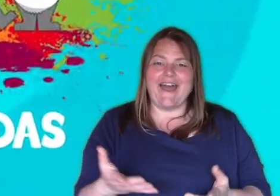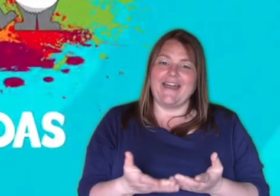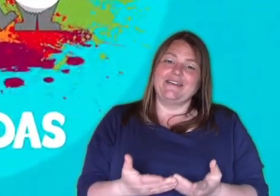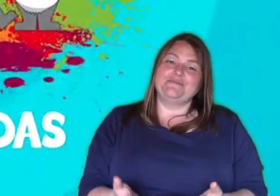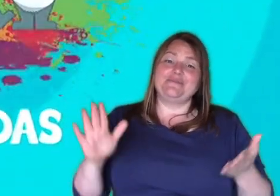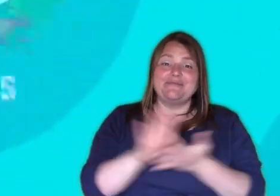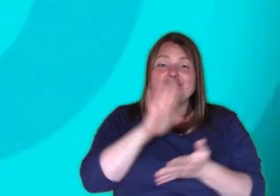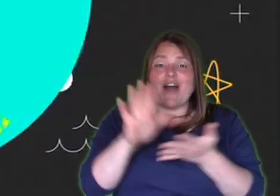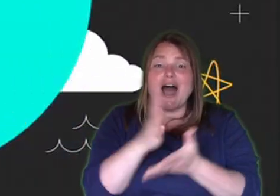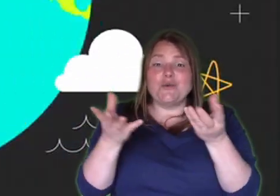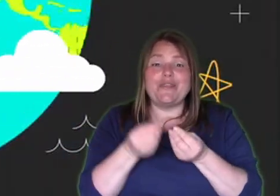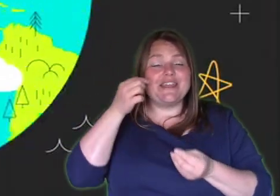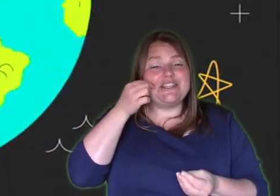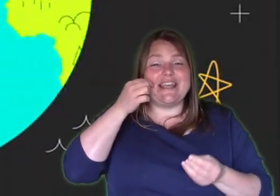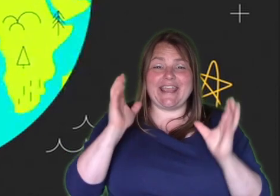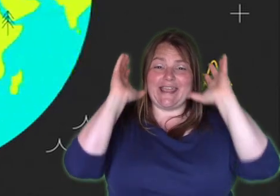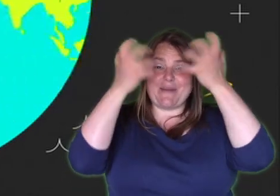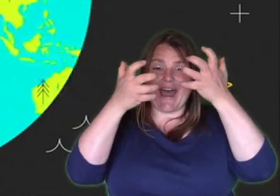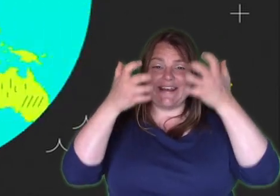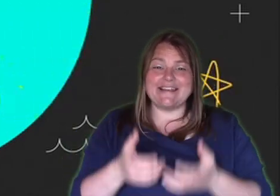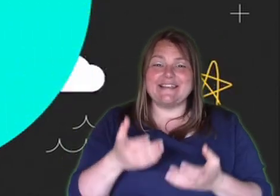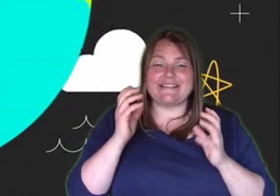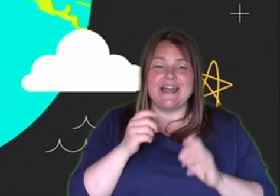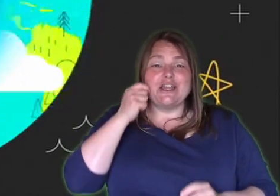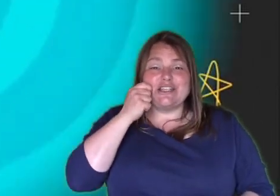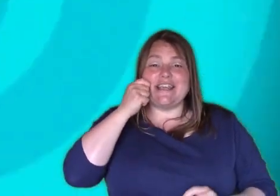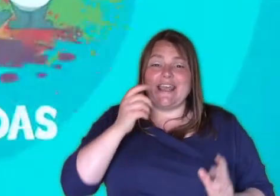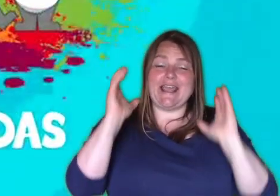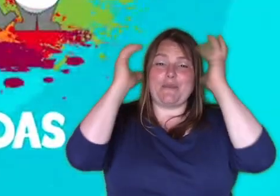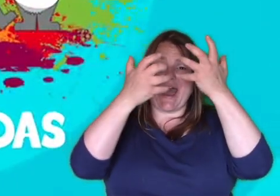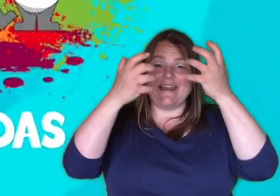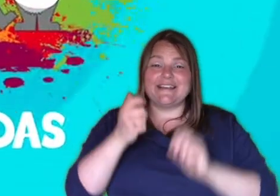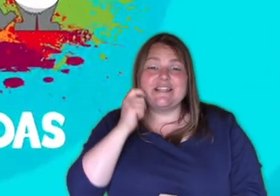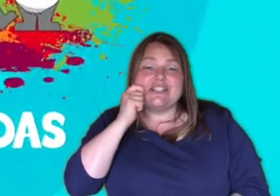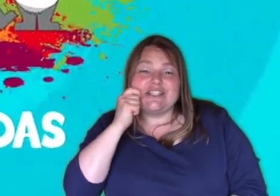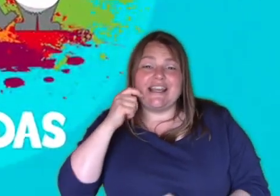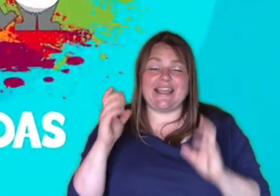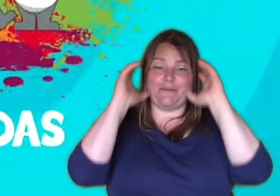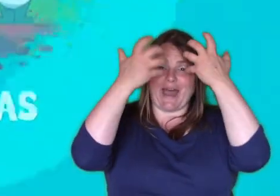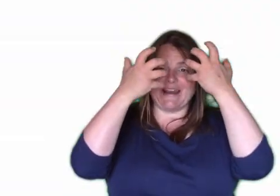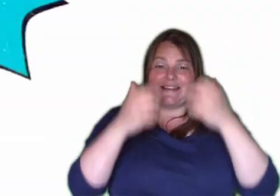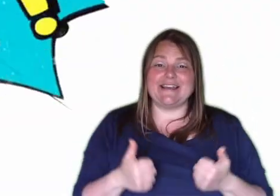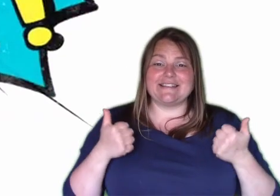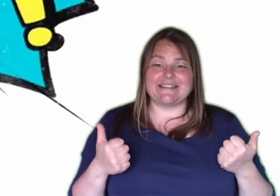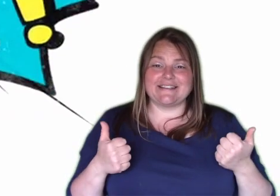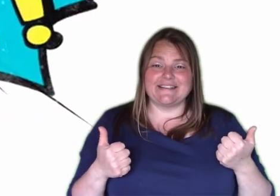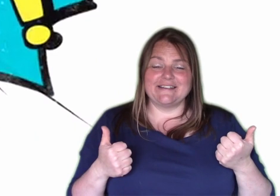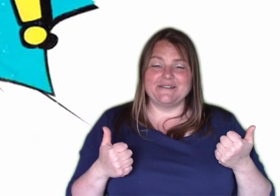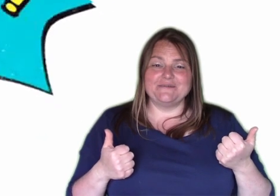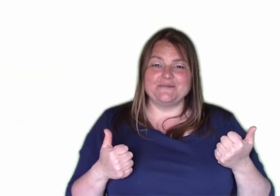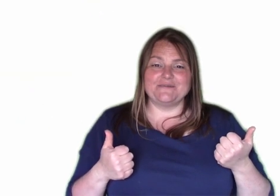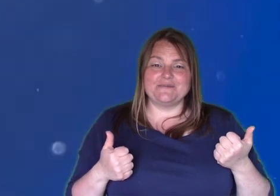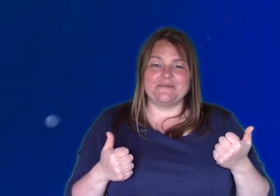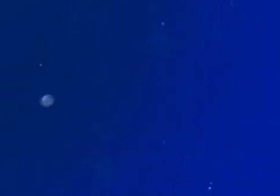Cheeky Pandas So much to do and so much to learn With the Cheeky Pandas Cheeky Pandas Headed